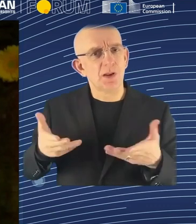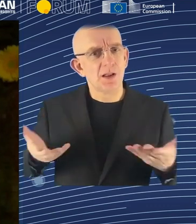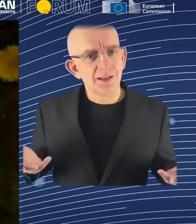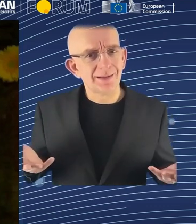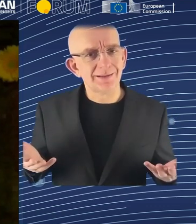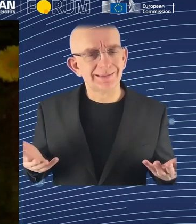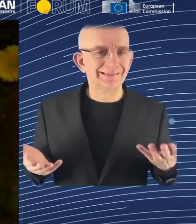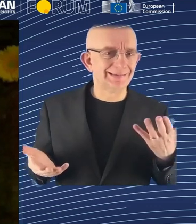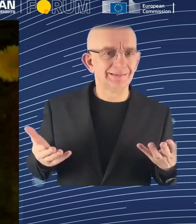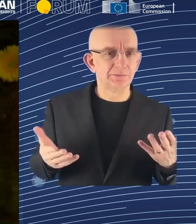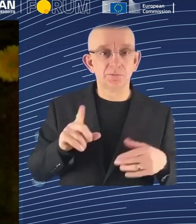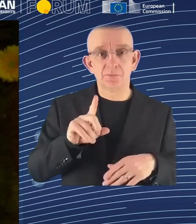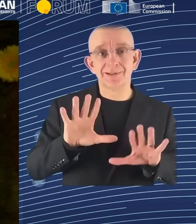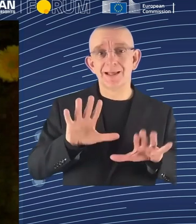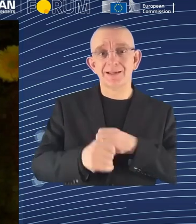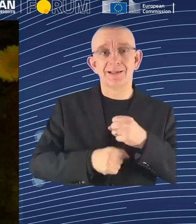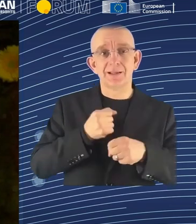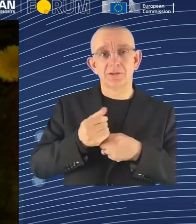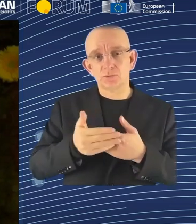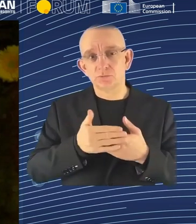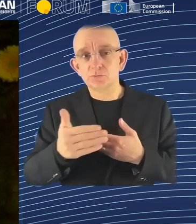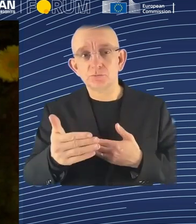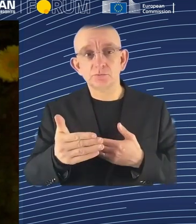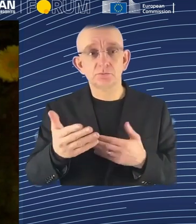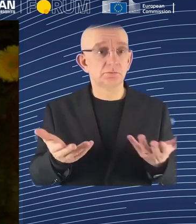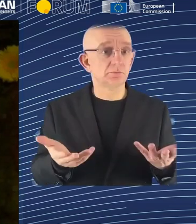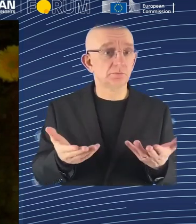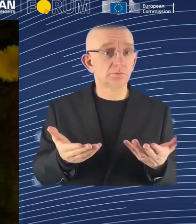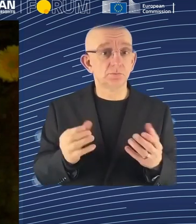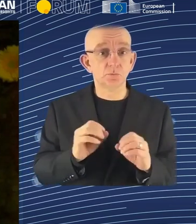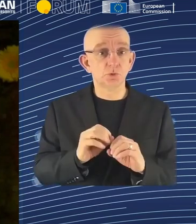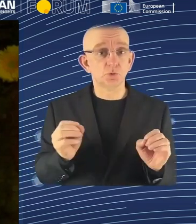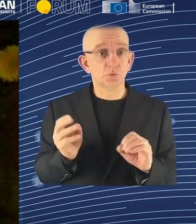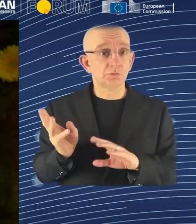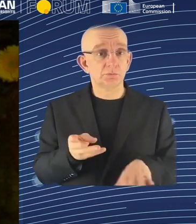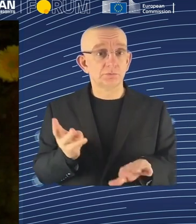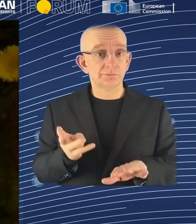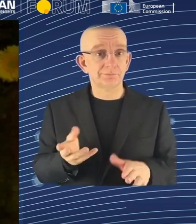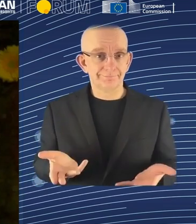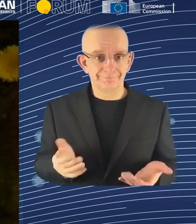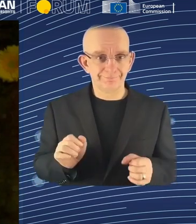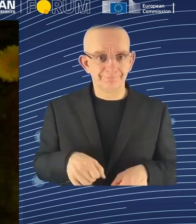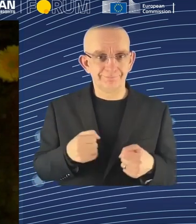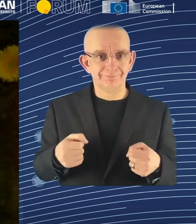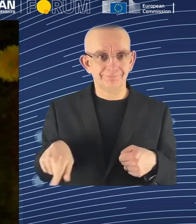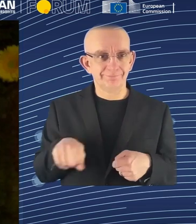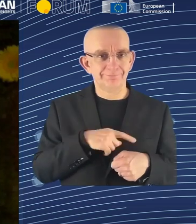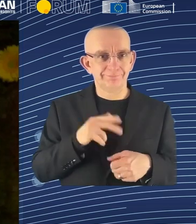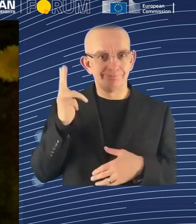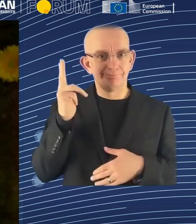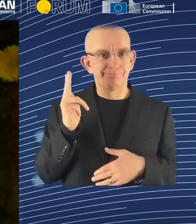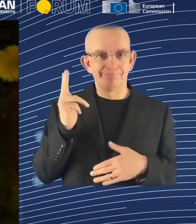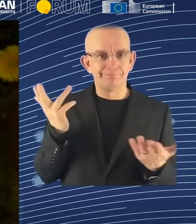automation is part of the answer. It's part